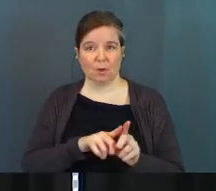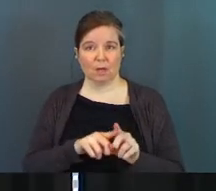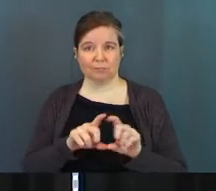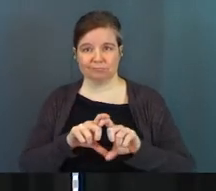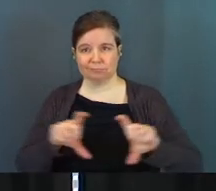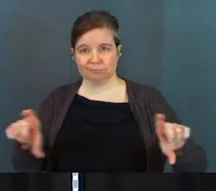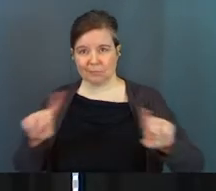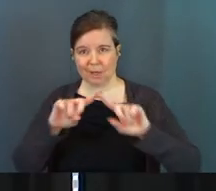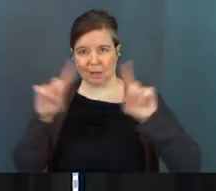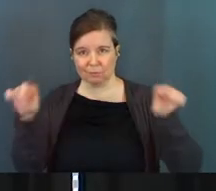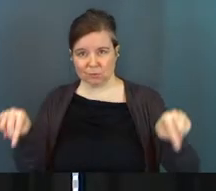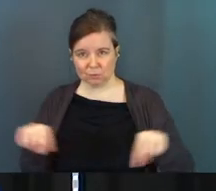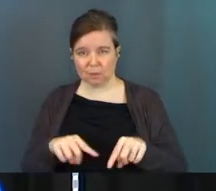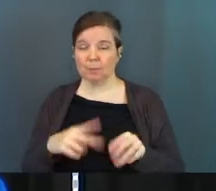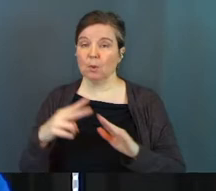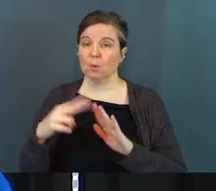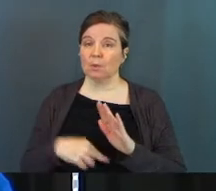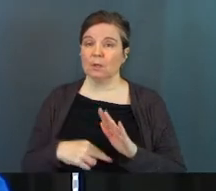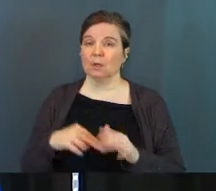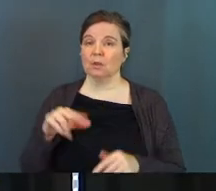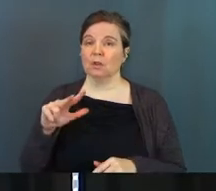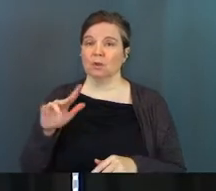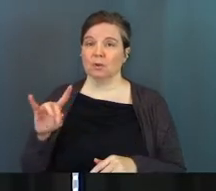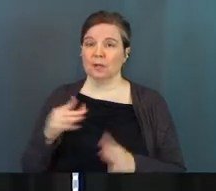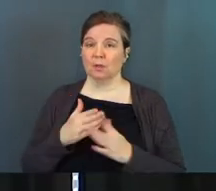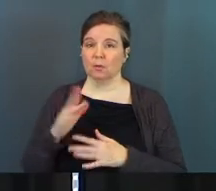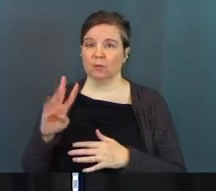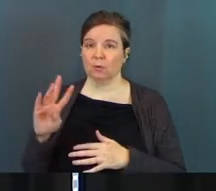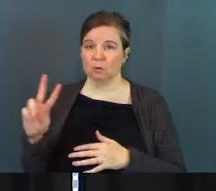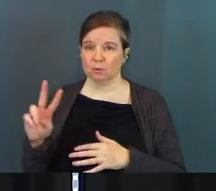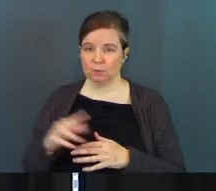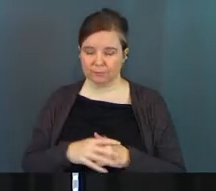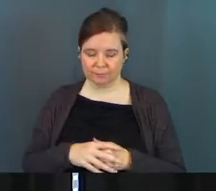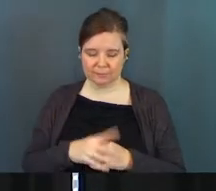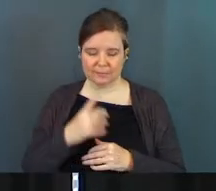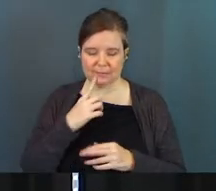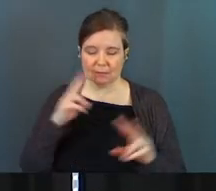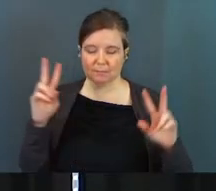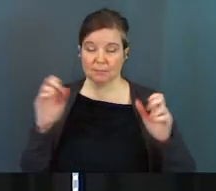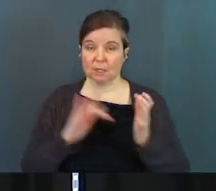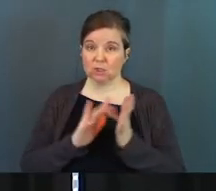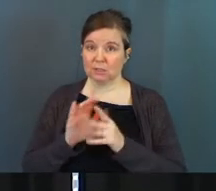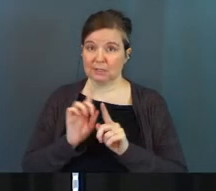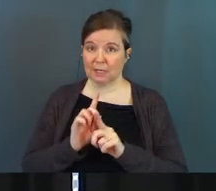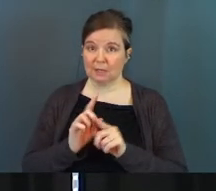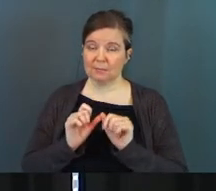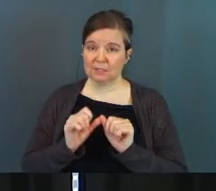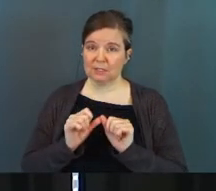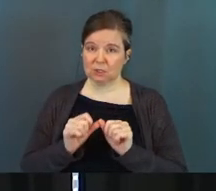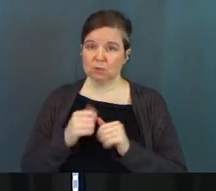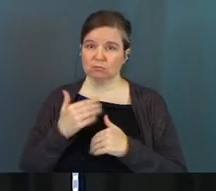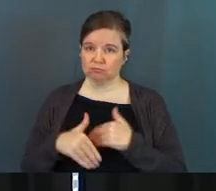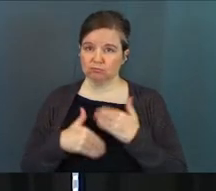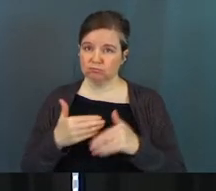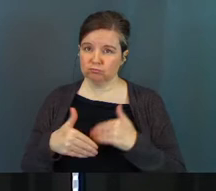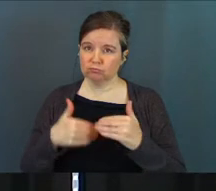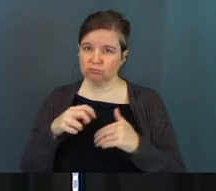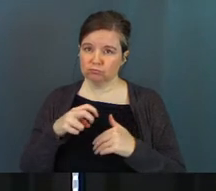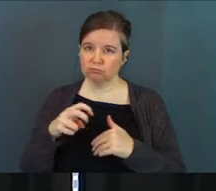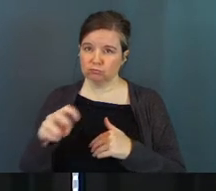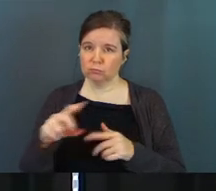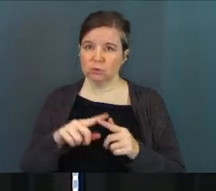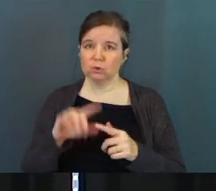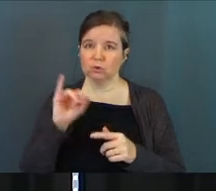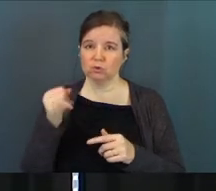the verses on the screen, but we're going to read through this, verses 38 through 42, really quick. It says, As Jesus and the disciples continued on their way to Jerusalem,